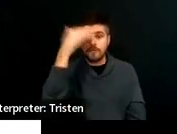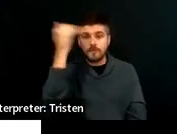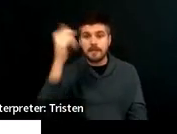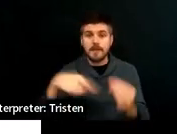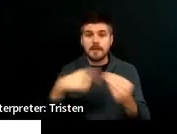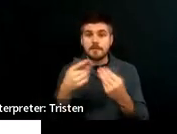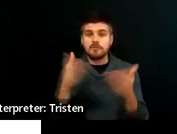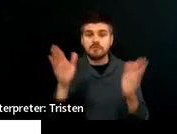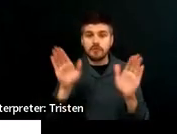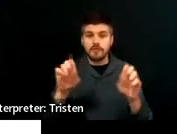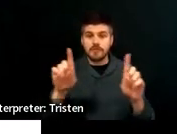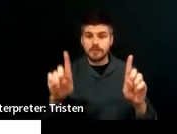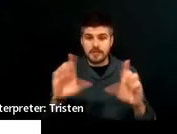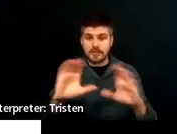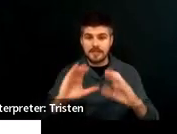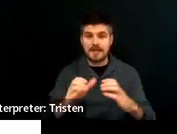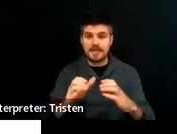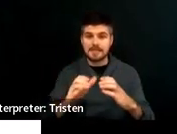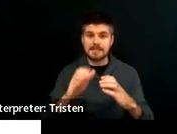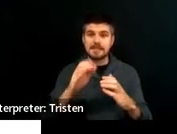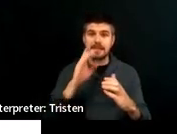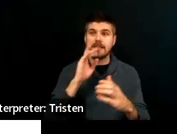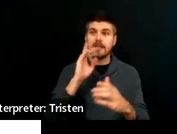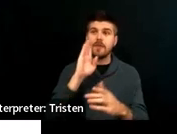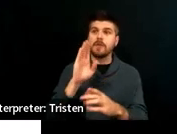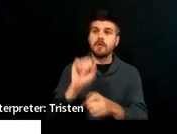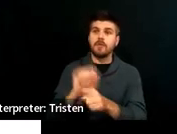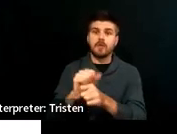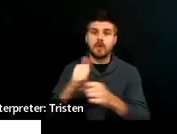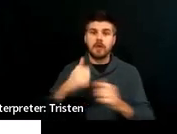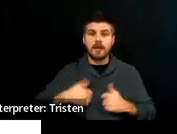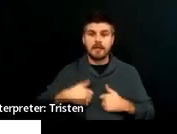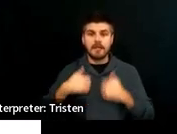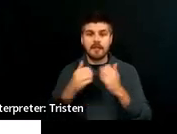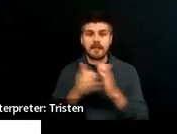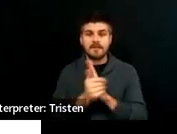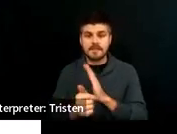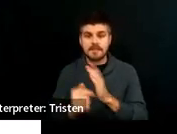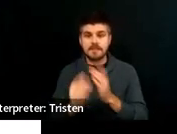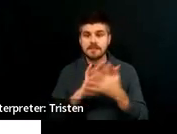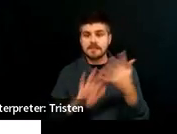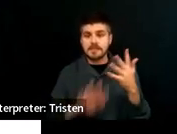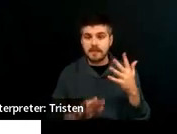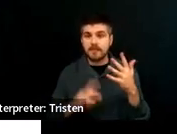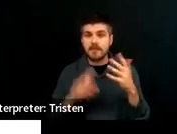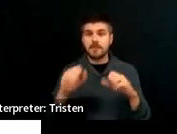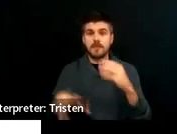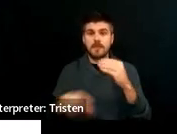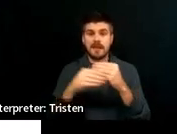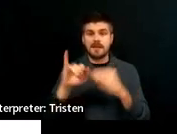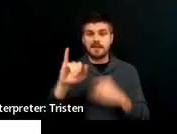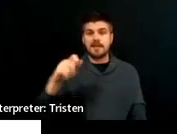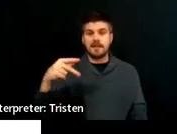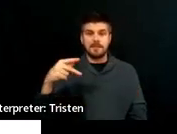education classes that work on life skills and so on that you can add to the IEP.